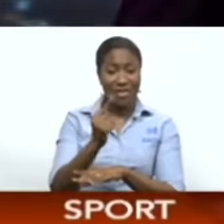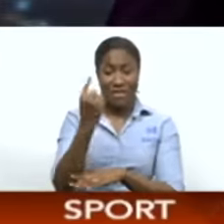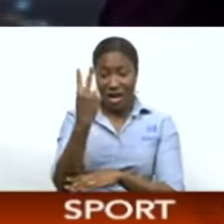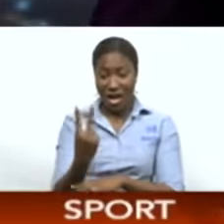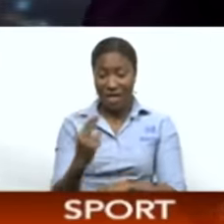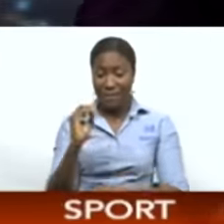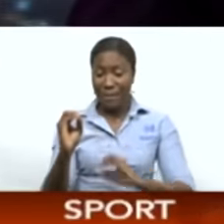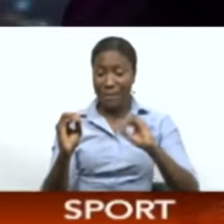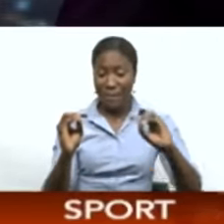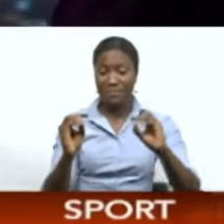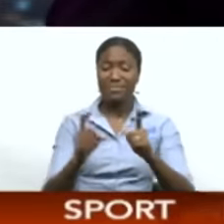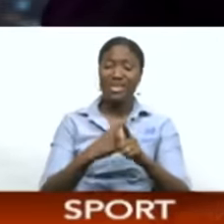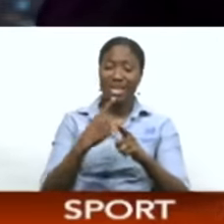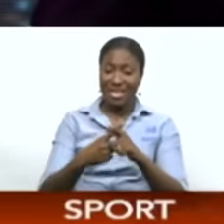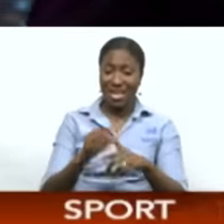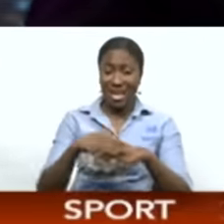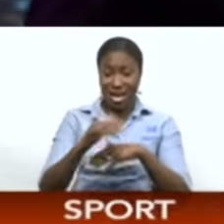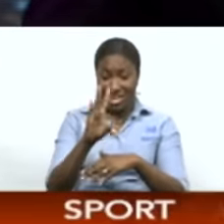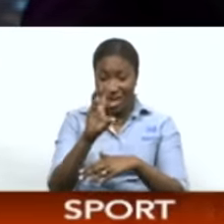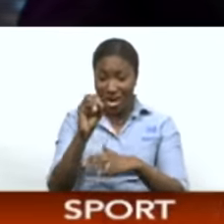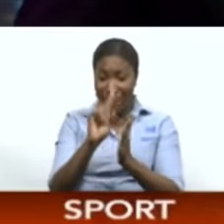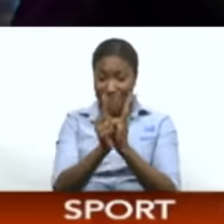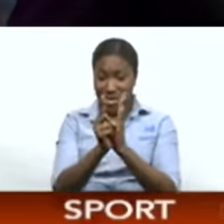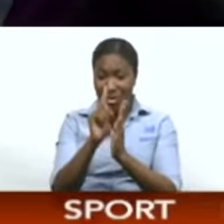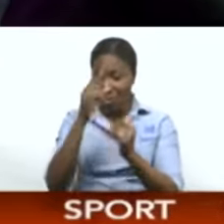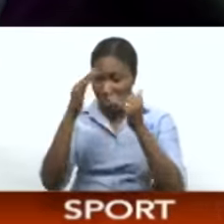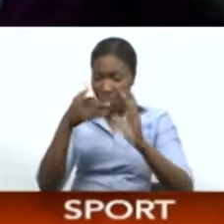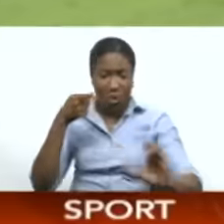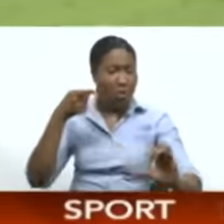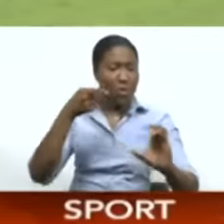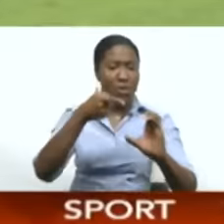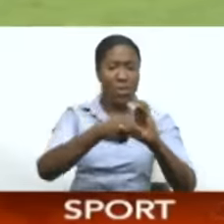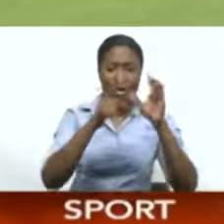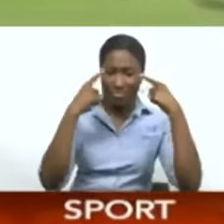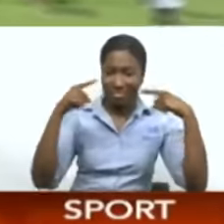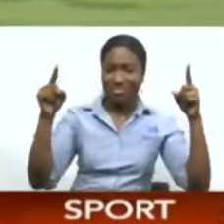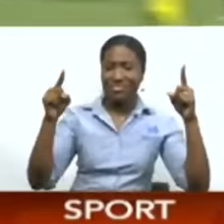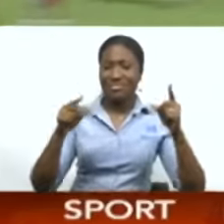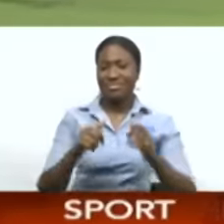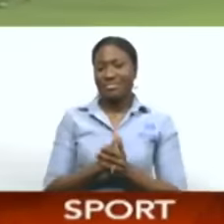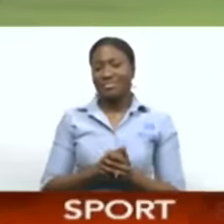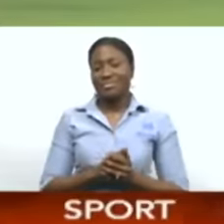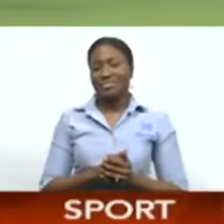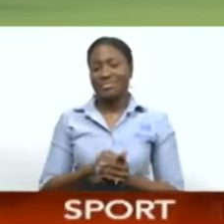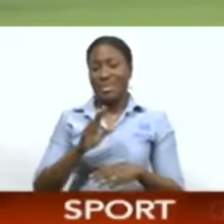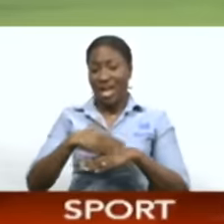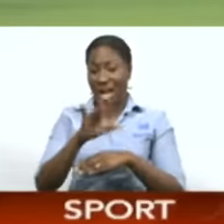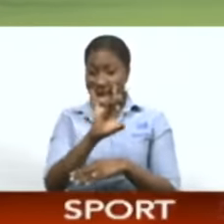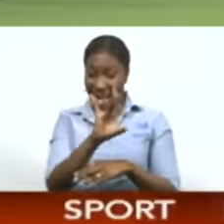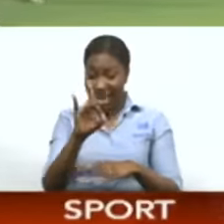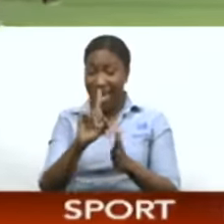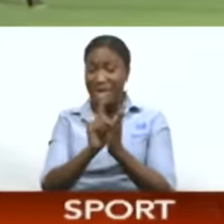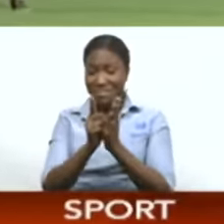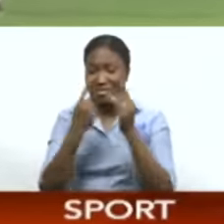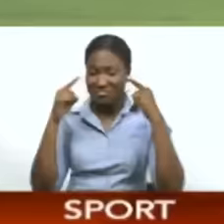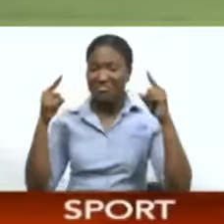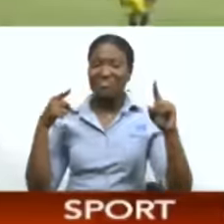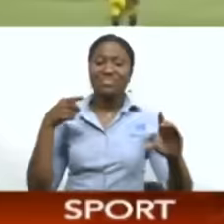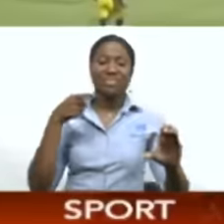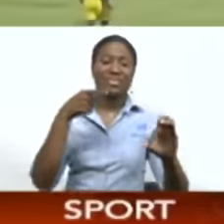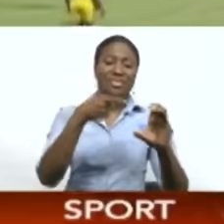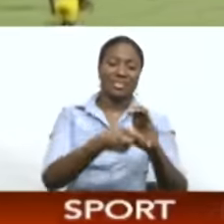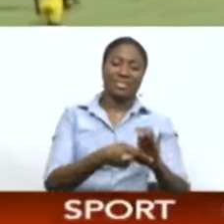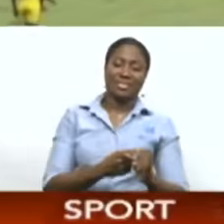forced the breakthrough in the 70th minute through Karik Vincent. They doubled their lead in the 88th, courtesy of spectacular Vernon